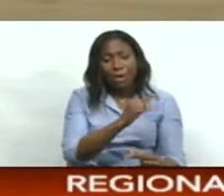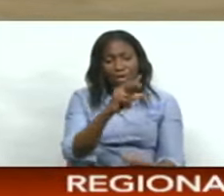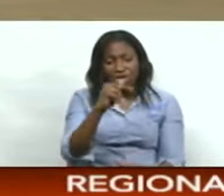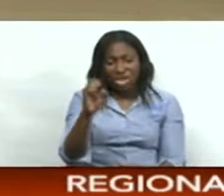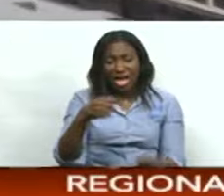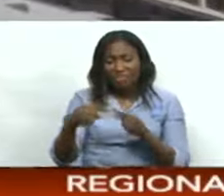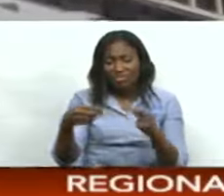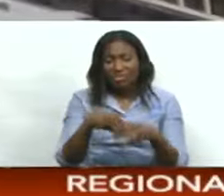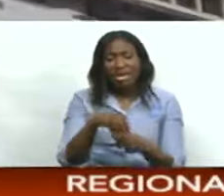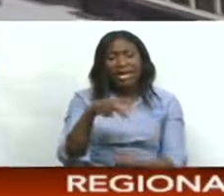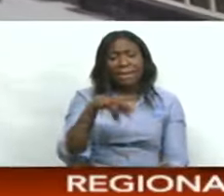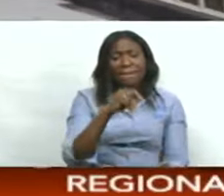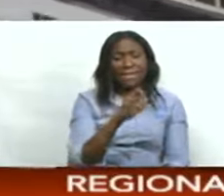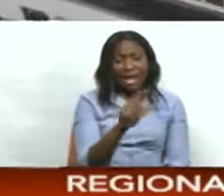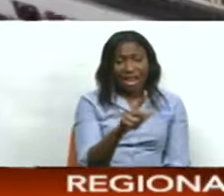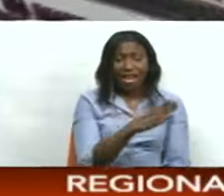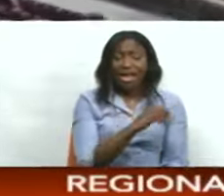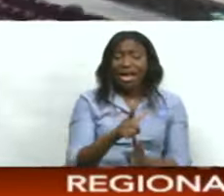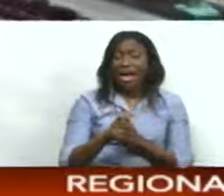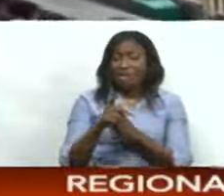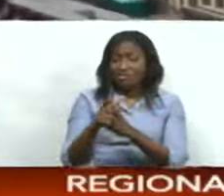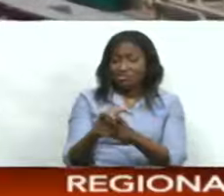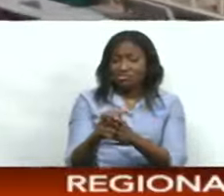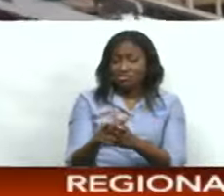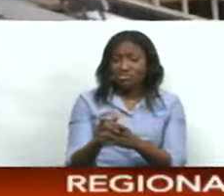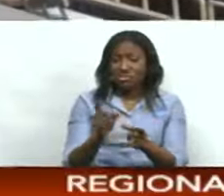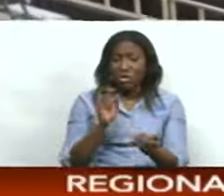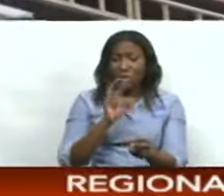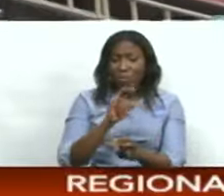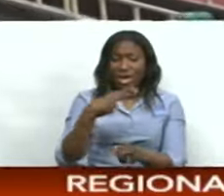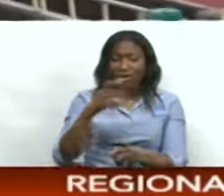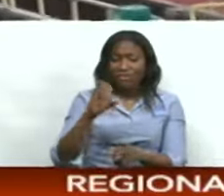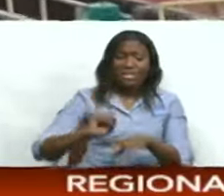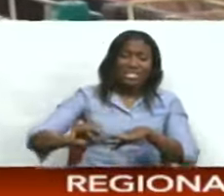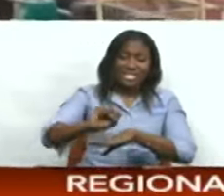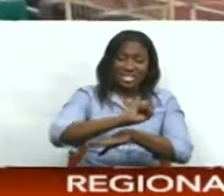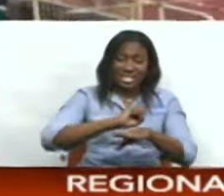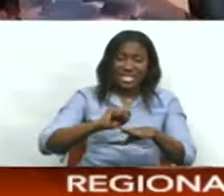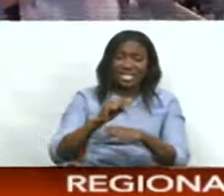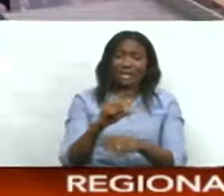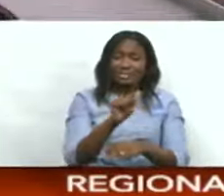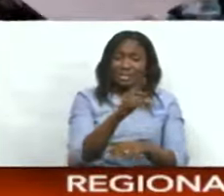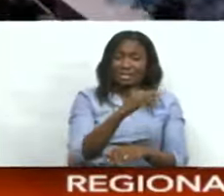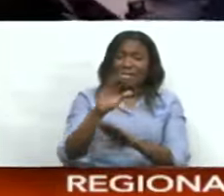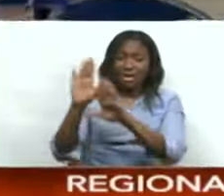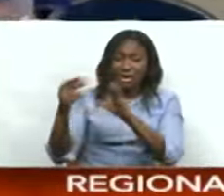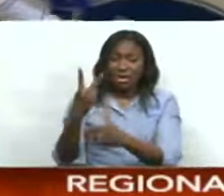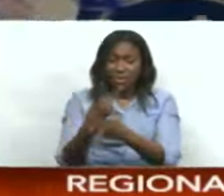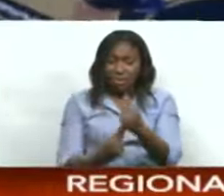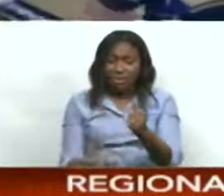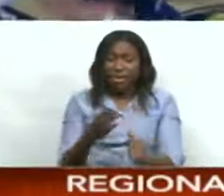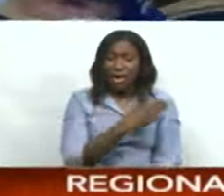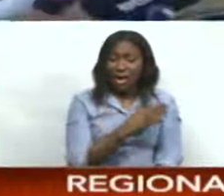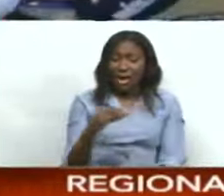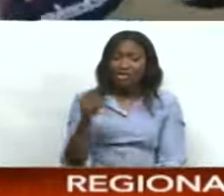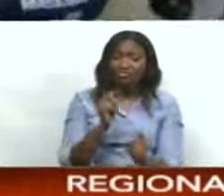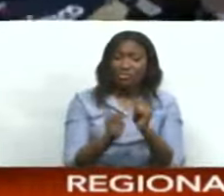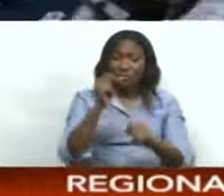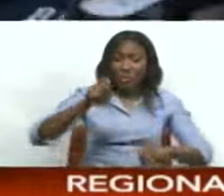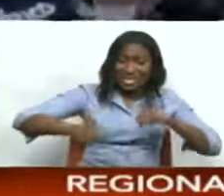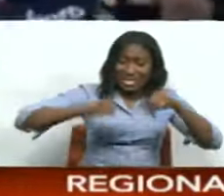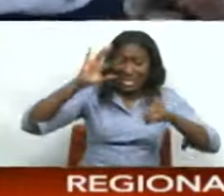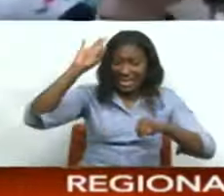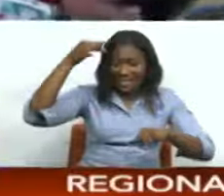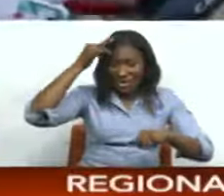in Pinal. Carifta track and field trials will be held at the Hazley Crawford Stadium on both days. And the TNT Cycling